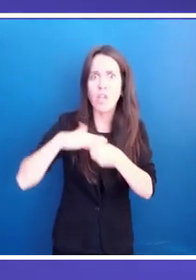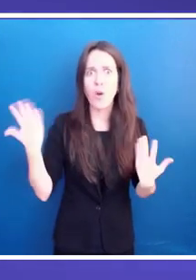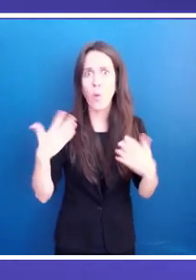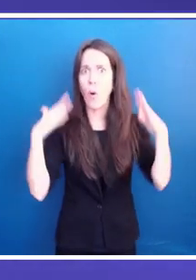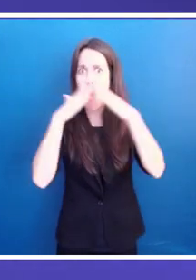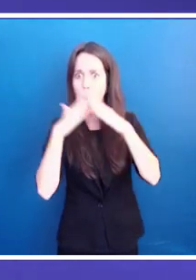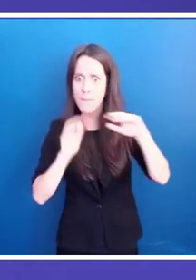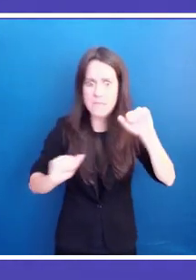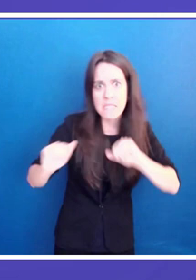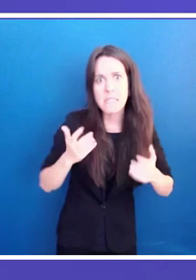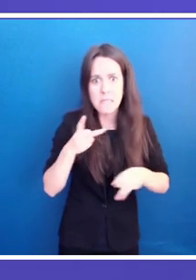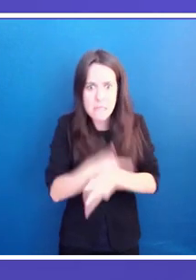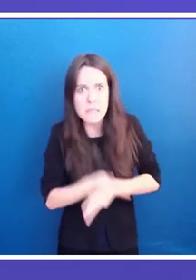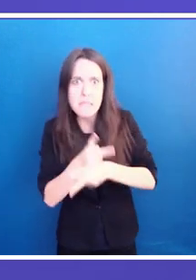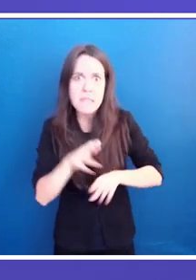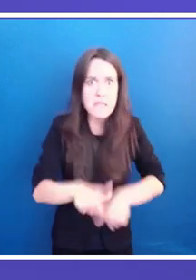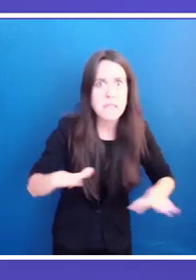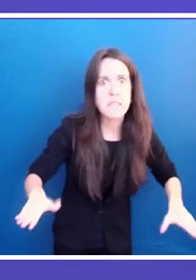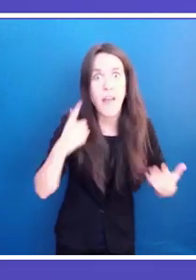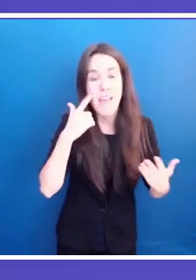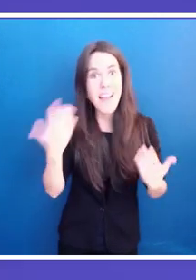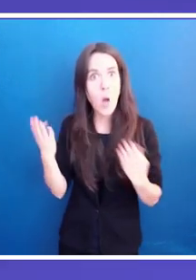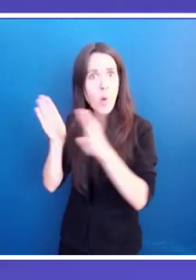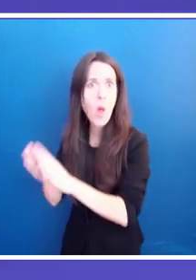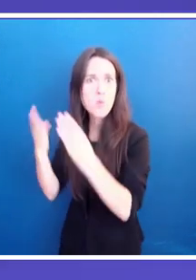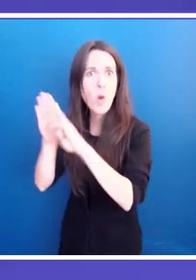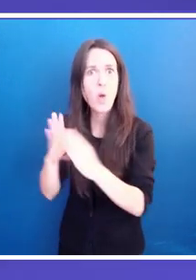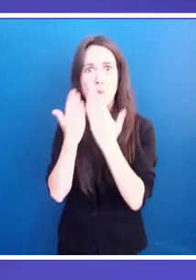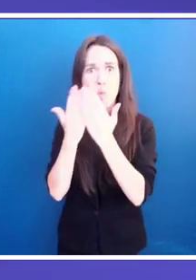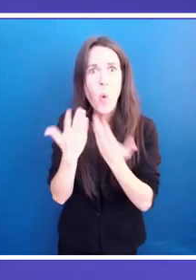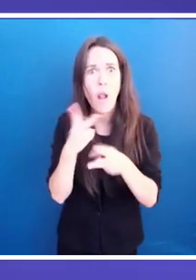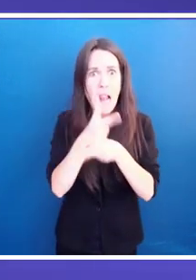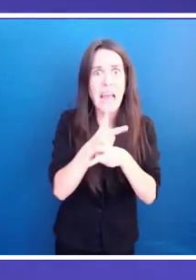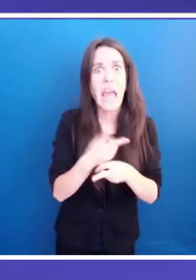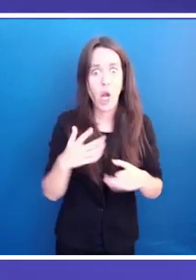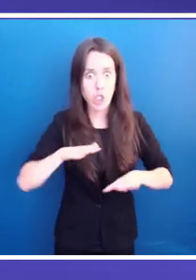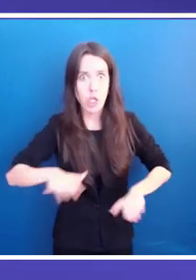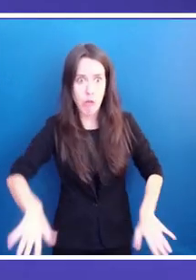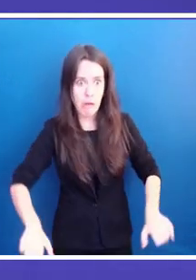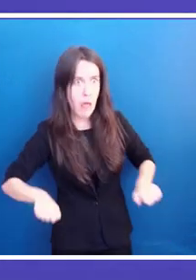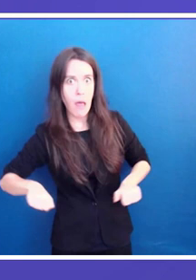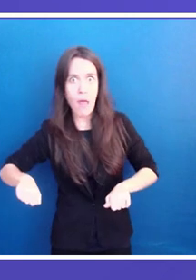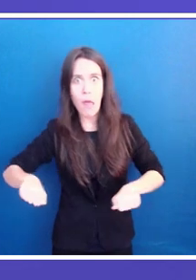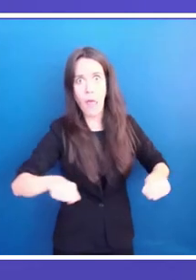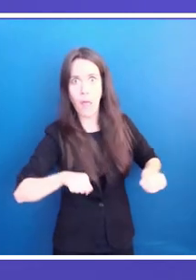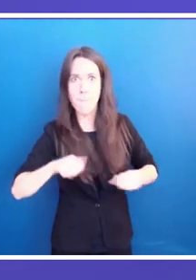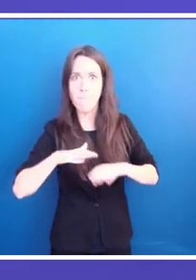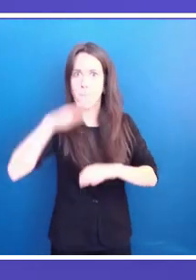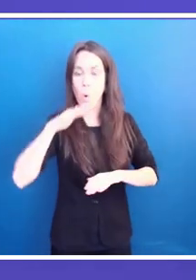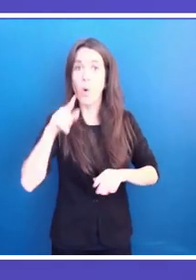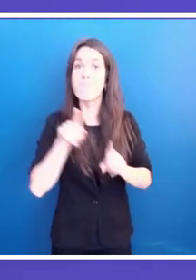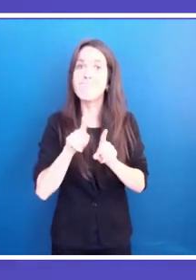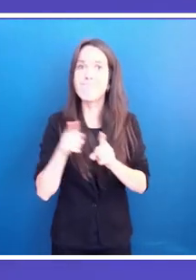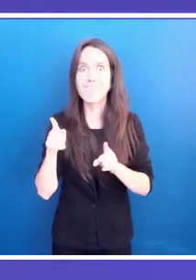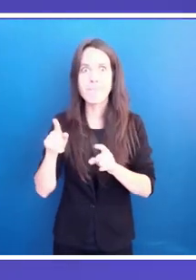care with the closure of schools and nurseries and with the increasing rates of infections. Women